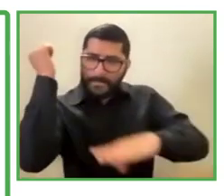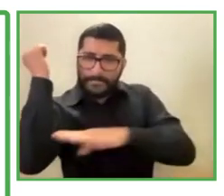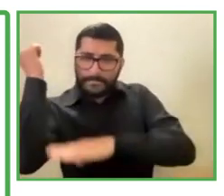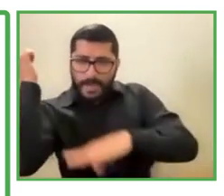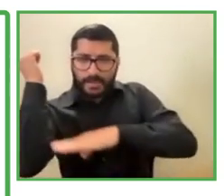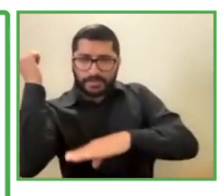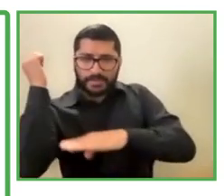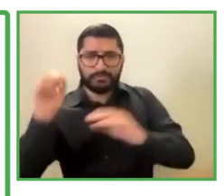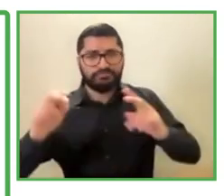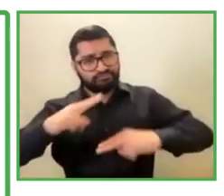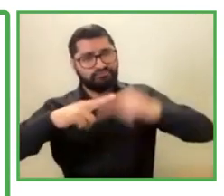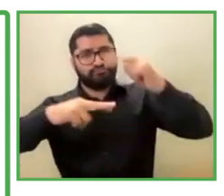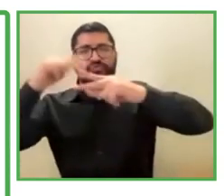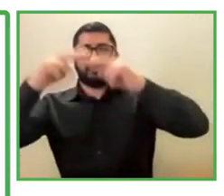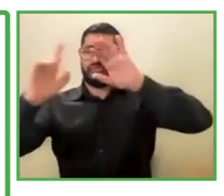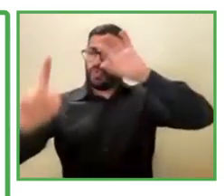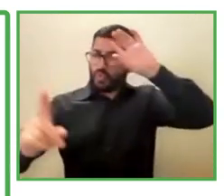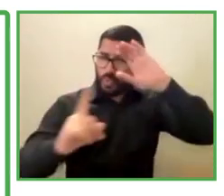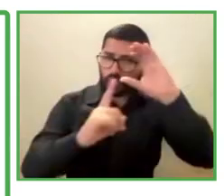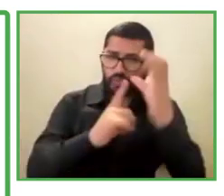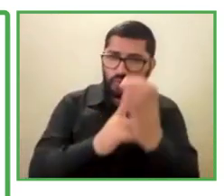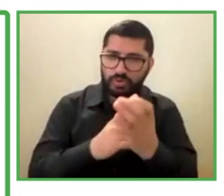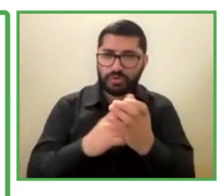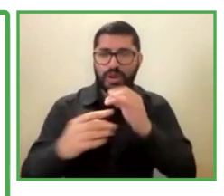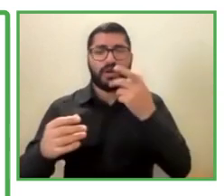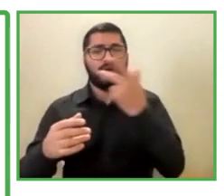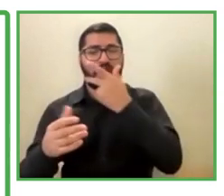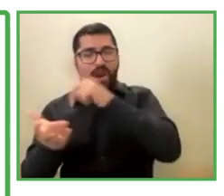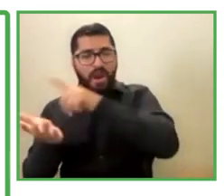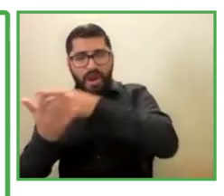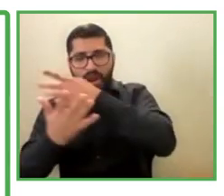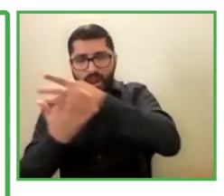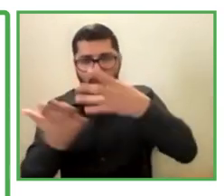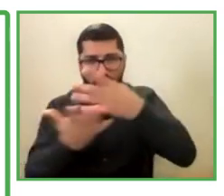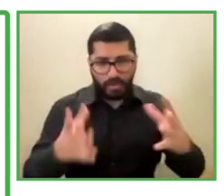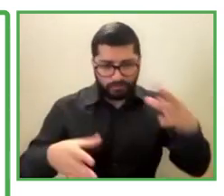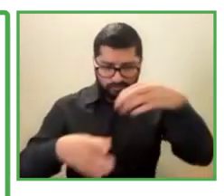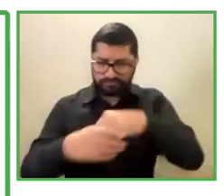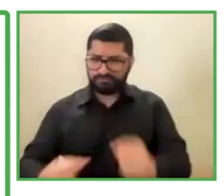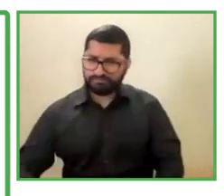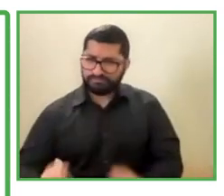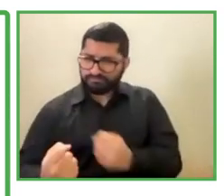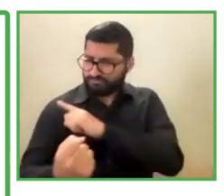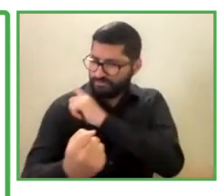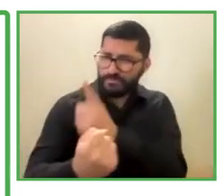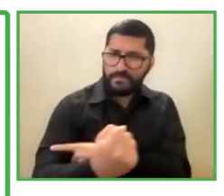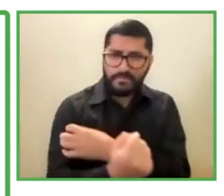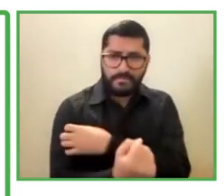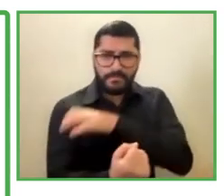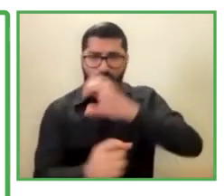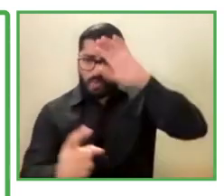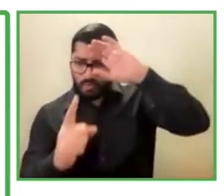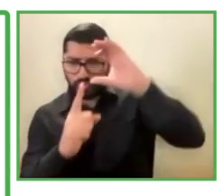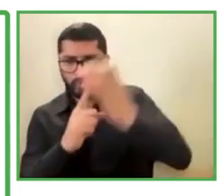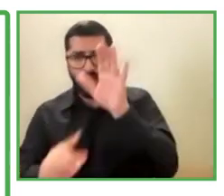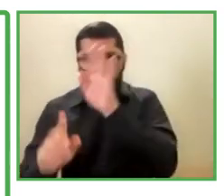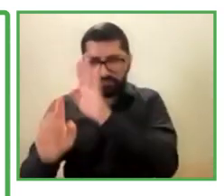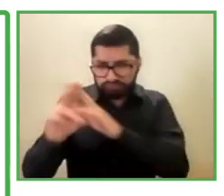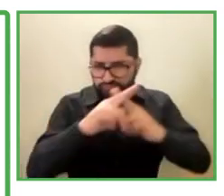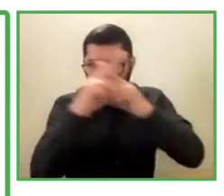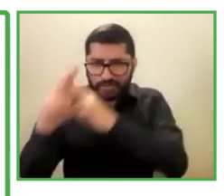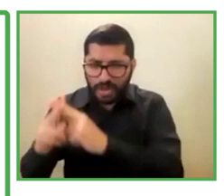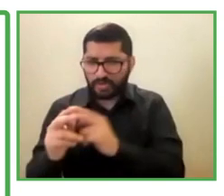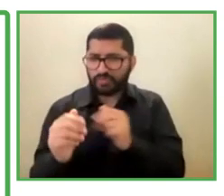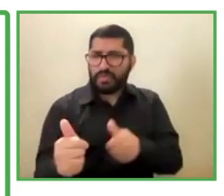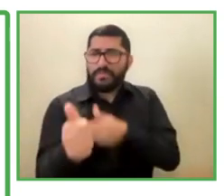culture or creating inclusive and inclusive culture and leadership. That support the values that we